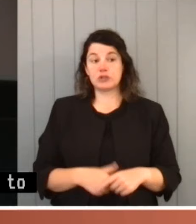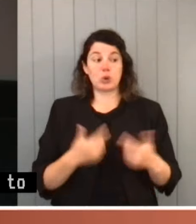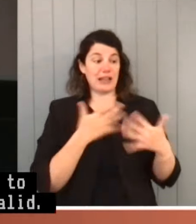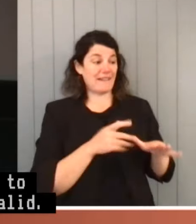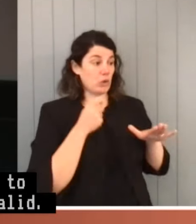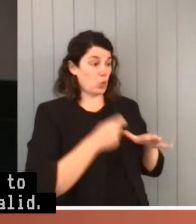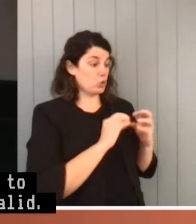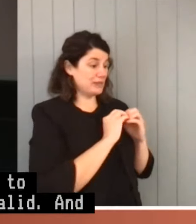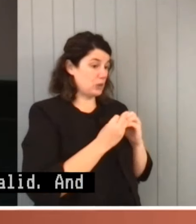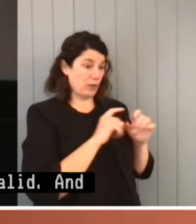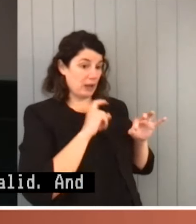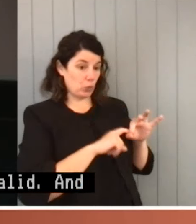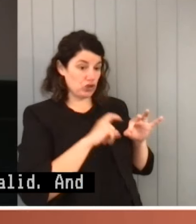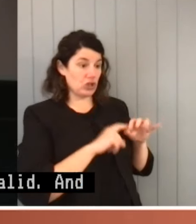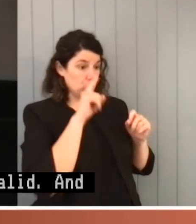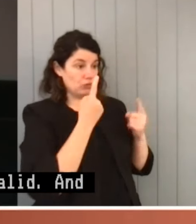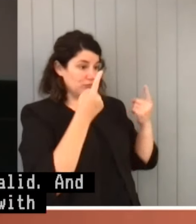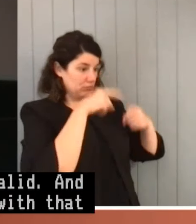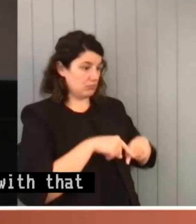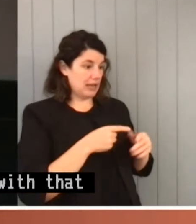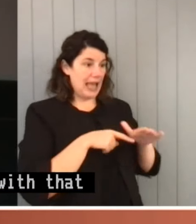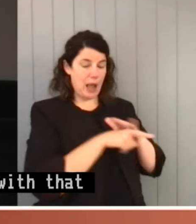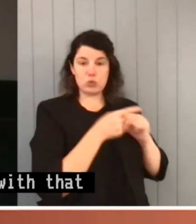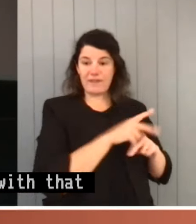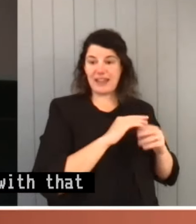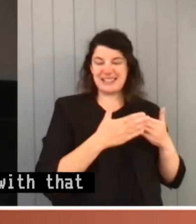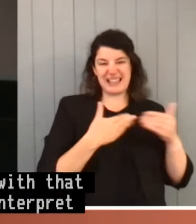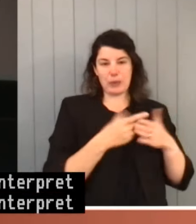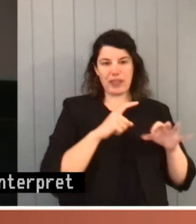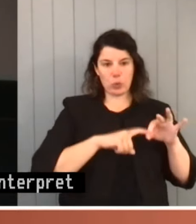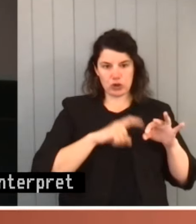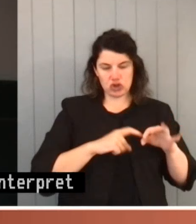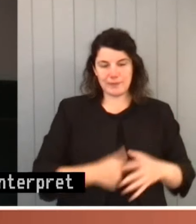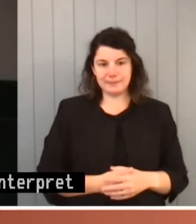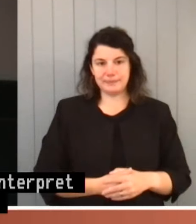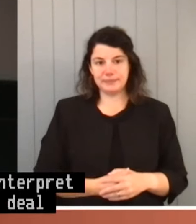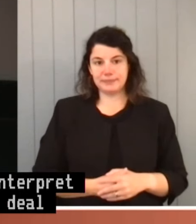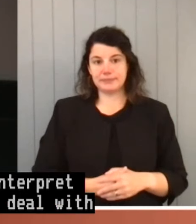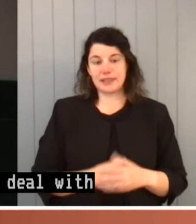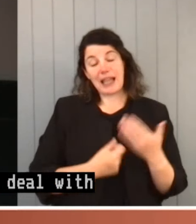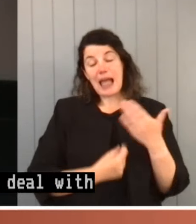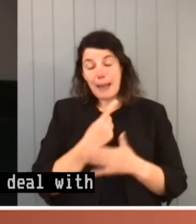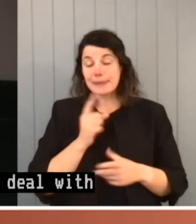They could not interpret their way out of having to deal with that question. And of course, that happens from time to time.